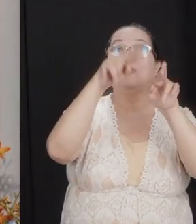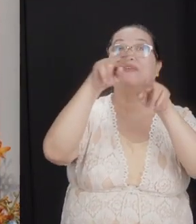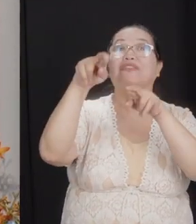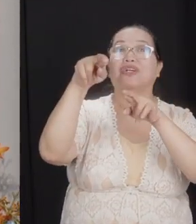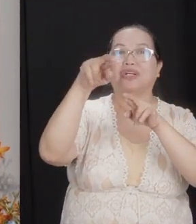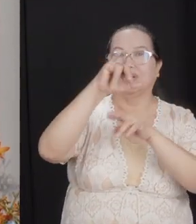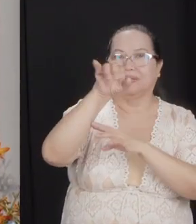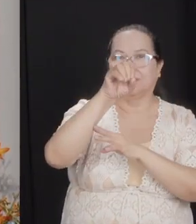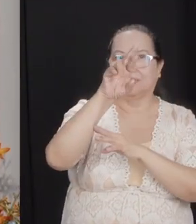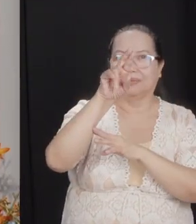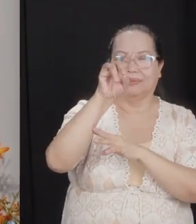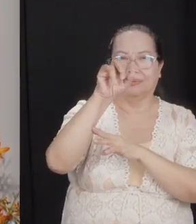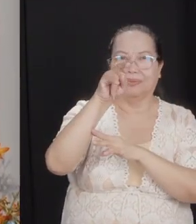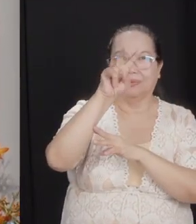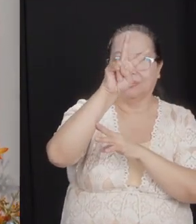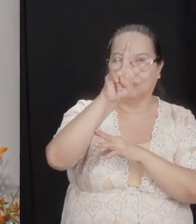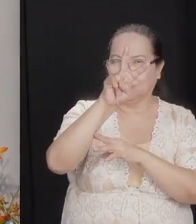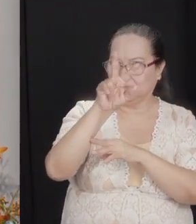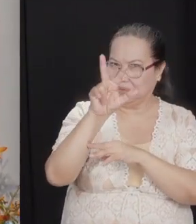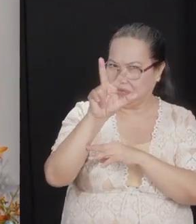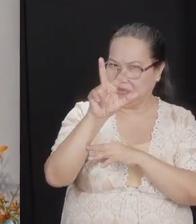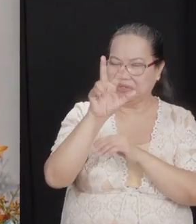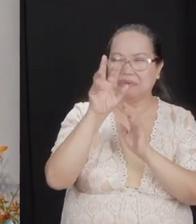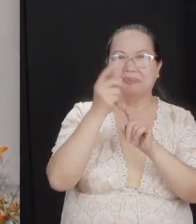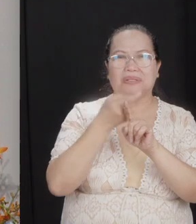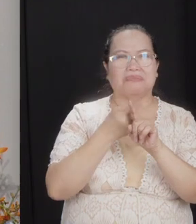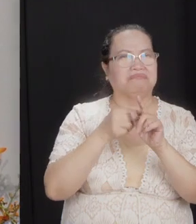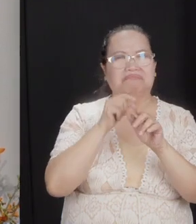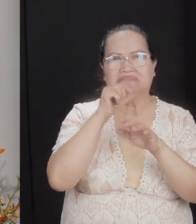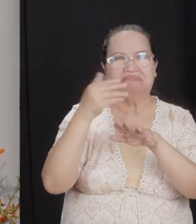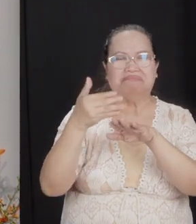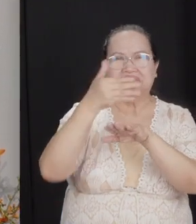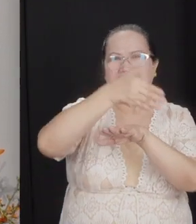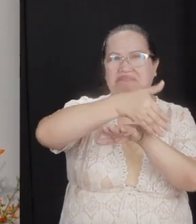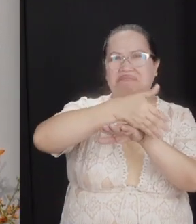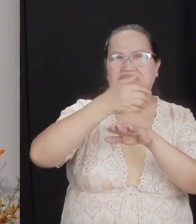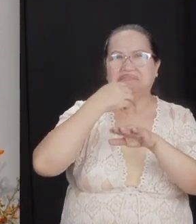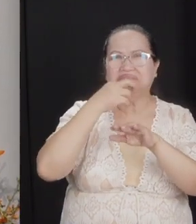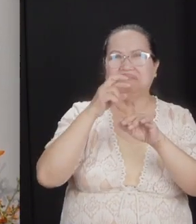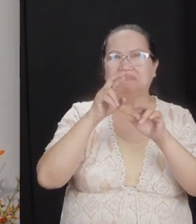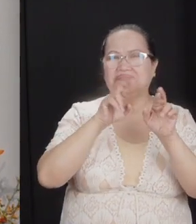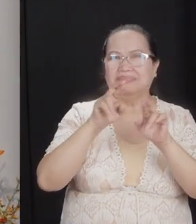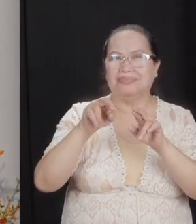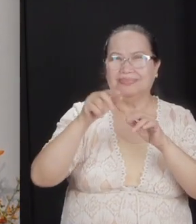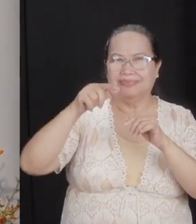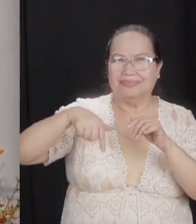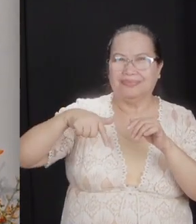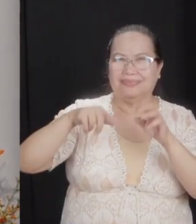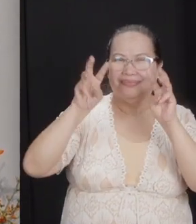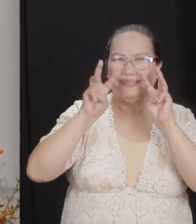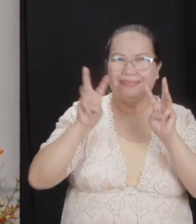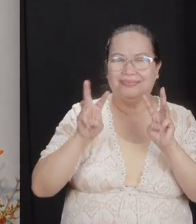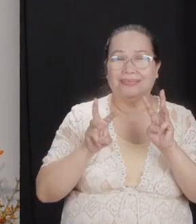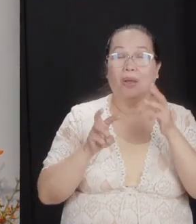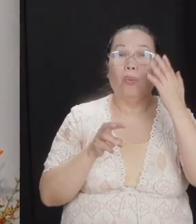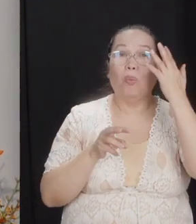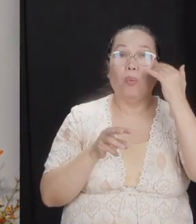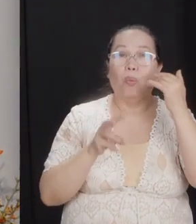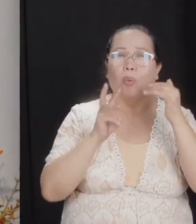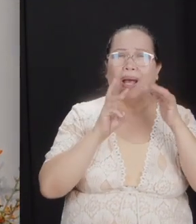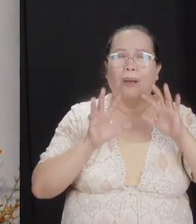Two to three months of the year, you could not cross the Jordan River. Usually, that's late winter and early spring because